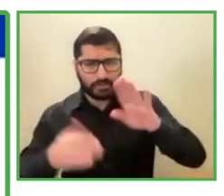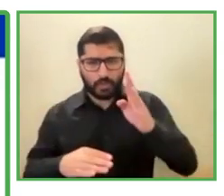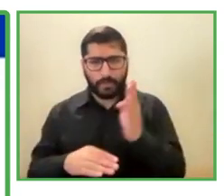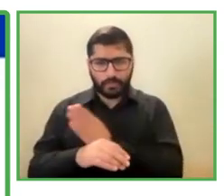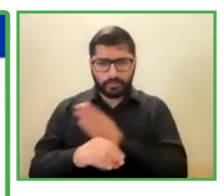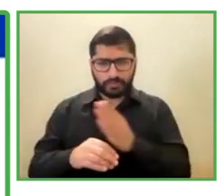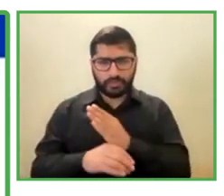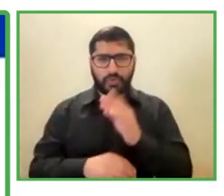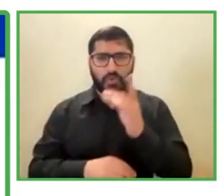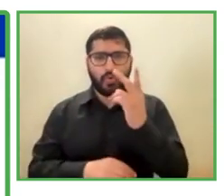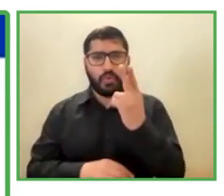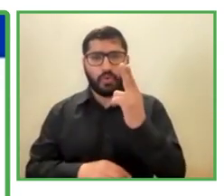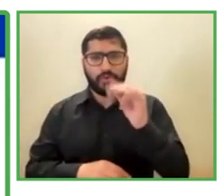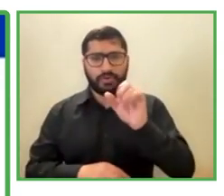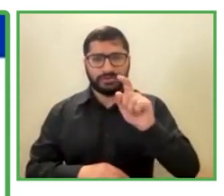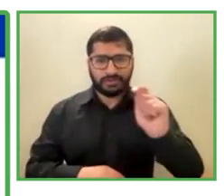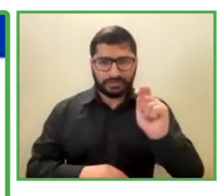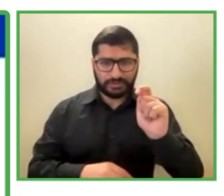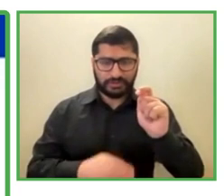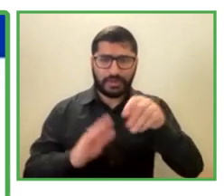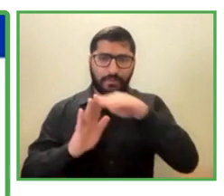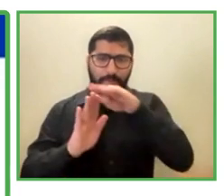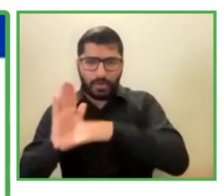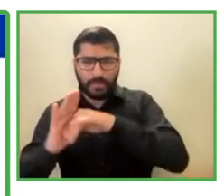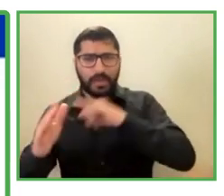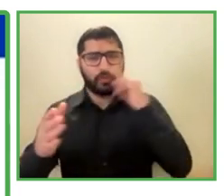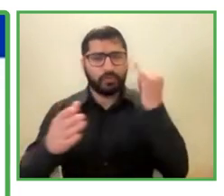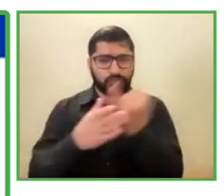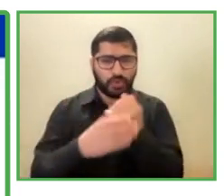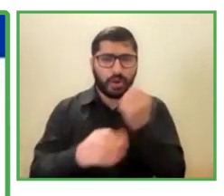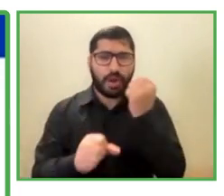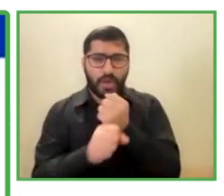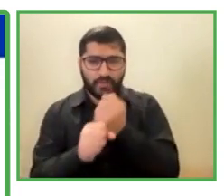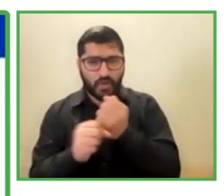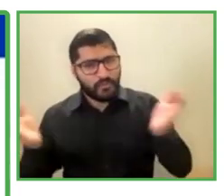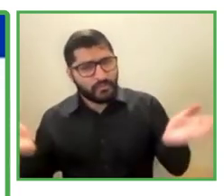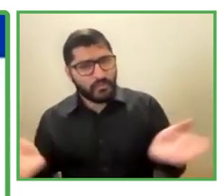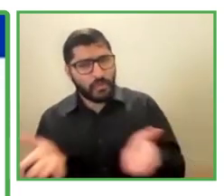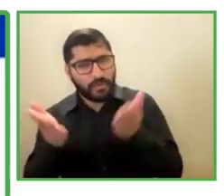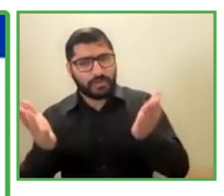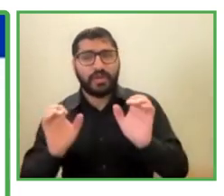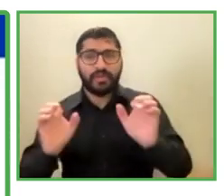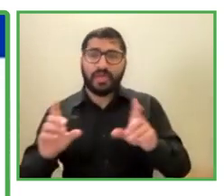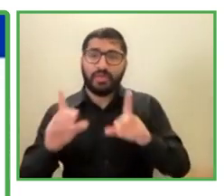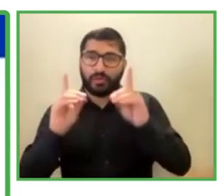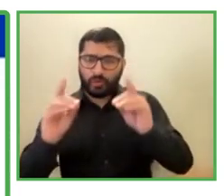and labor inclusion program and encouraging formal education. Thank you very much.